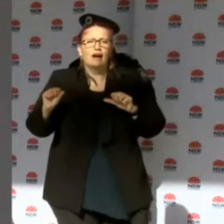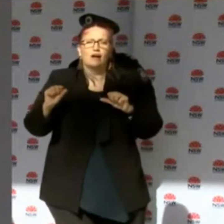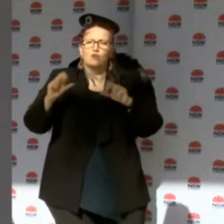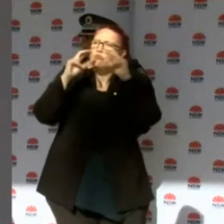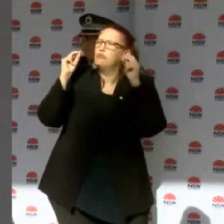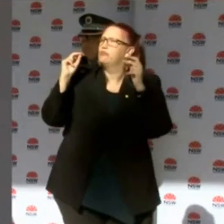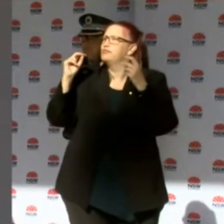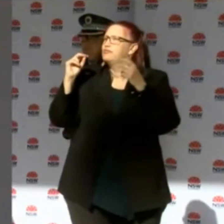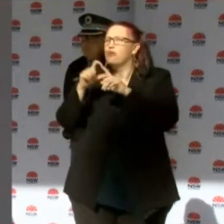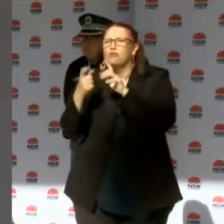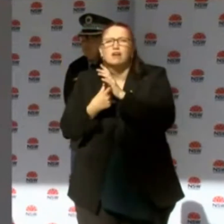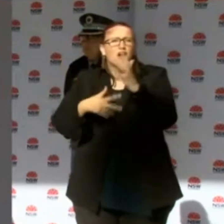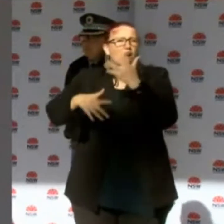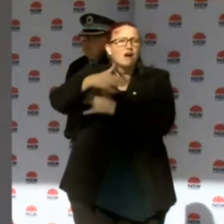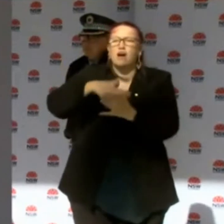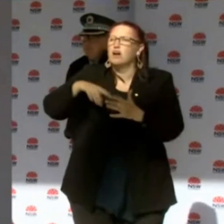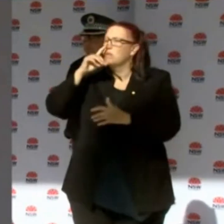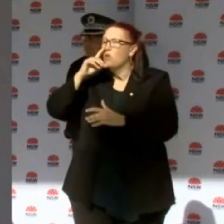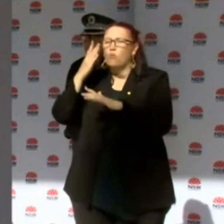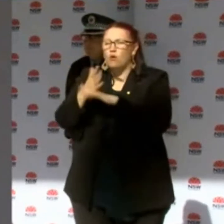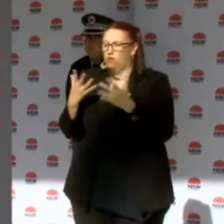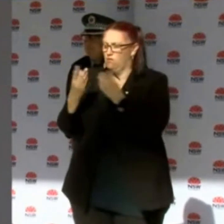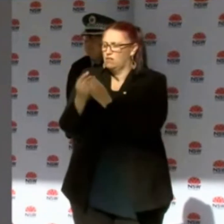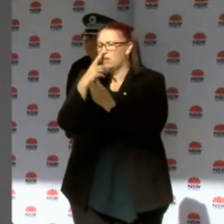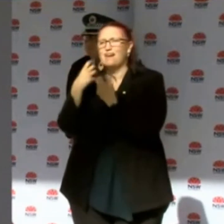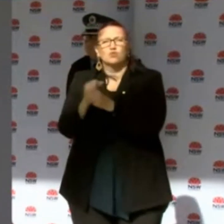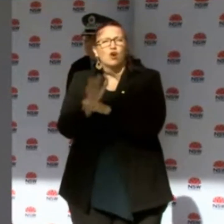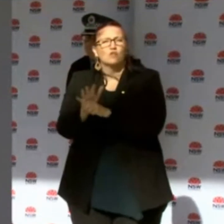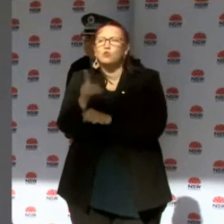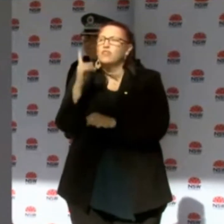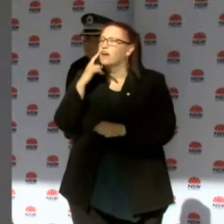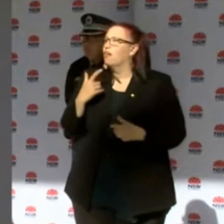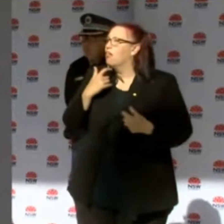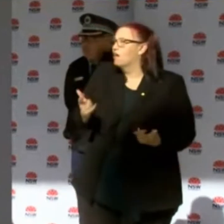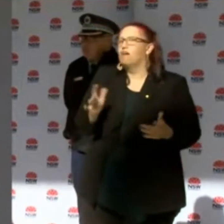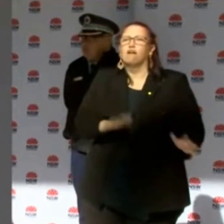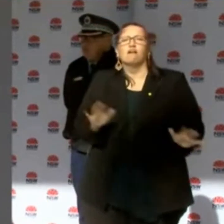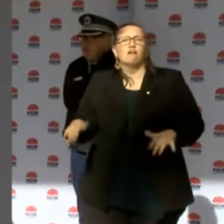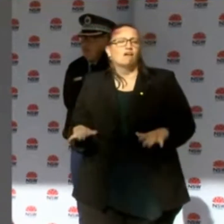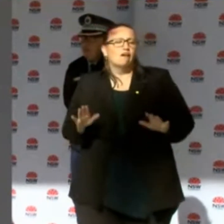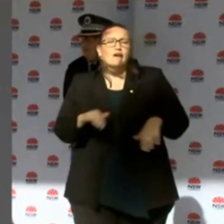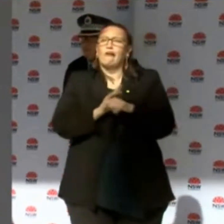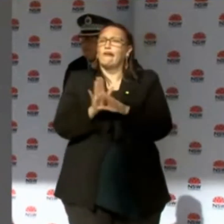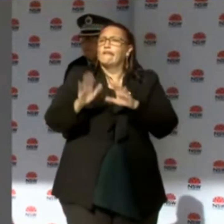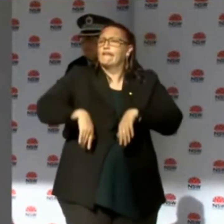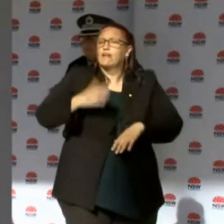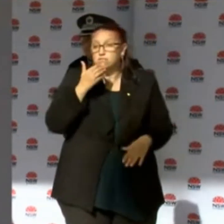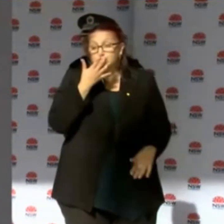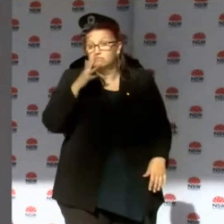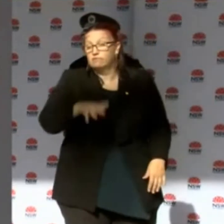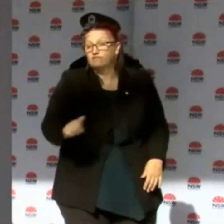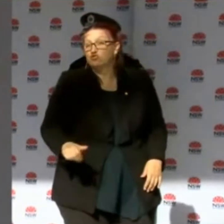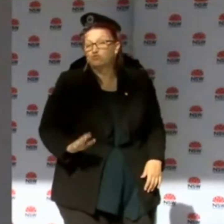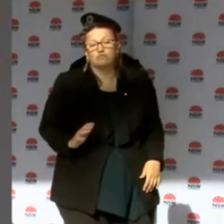in and around the system who think complacency is okay, it's not okay, it's not okay. okay. And we know it and we feel it